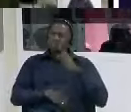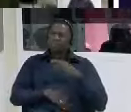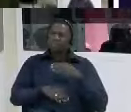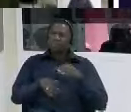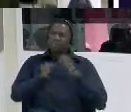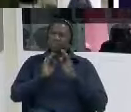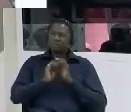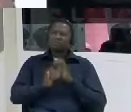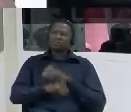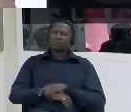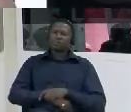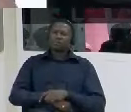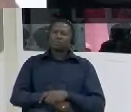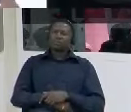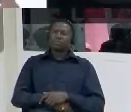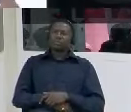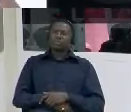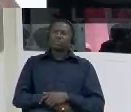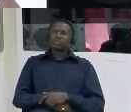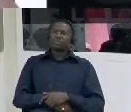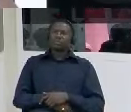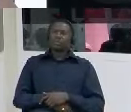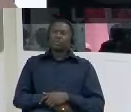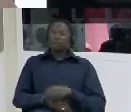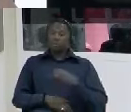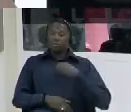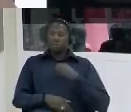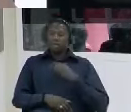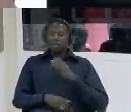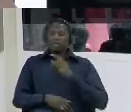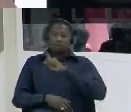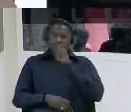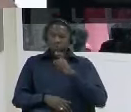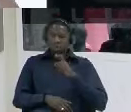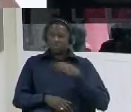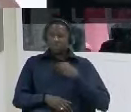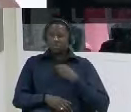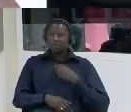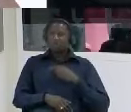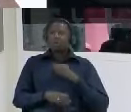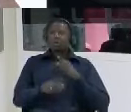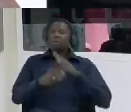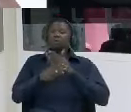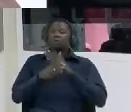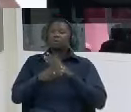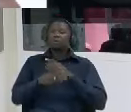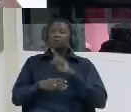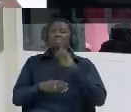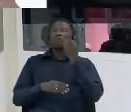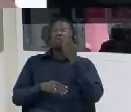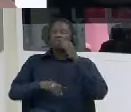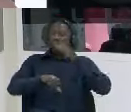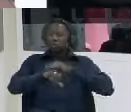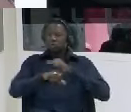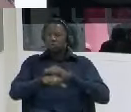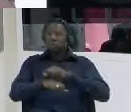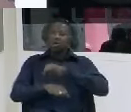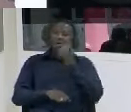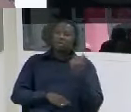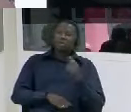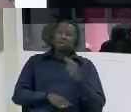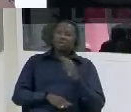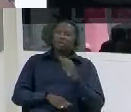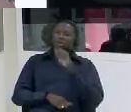the time of the torture but the period of time between your first torture and your second torture